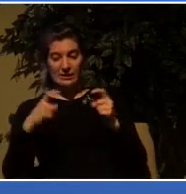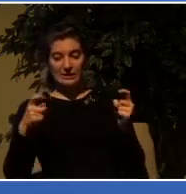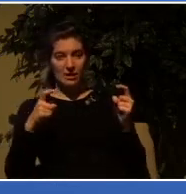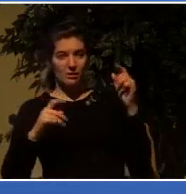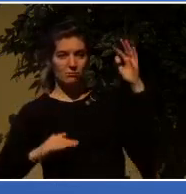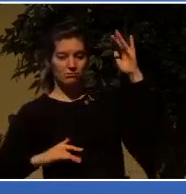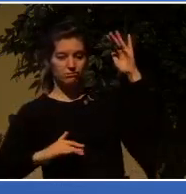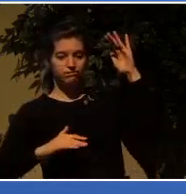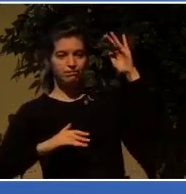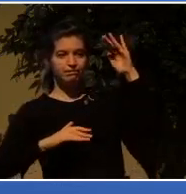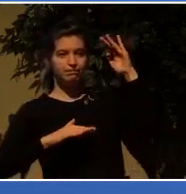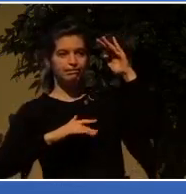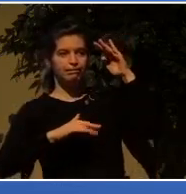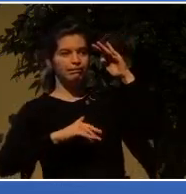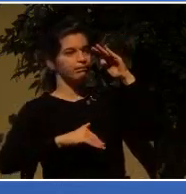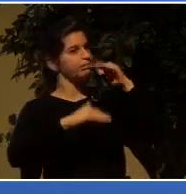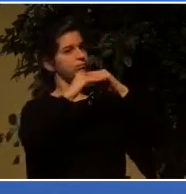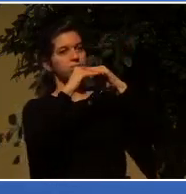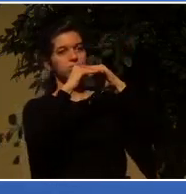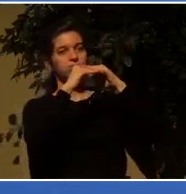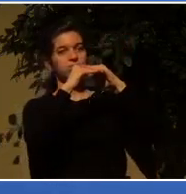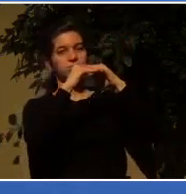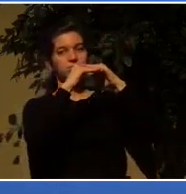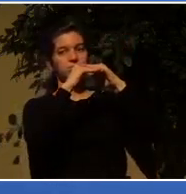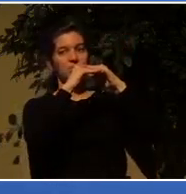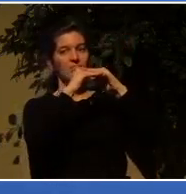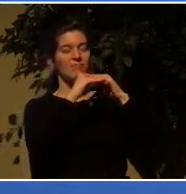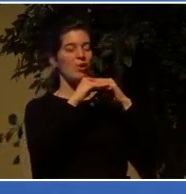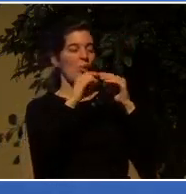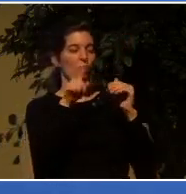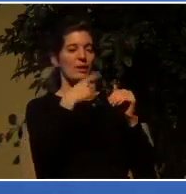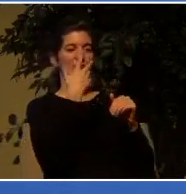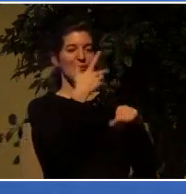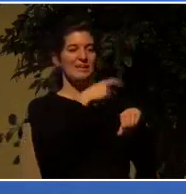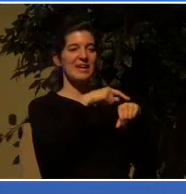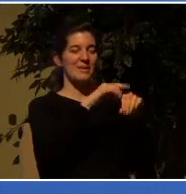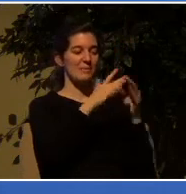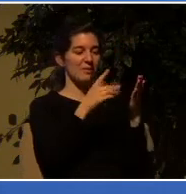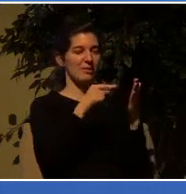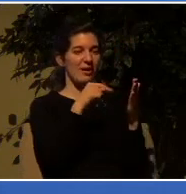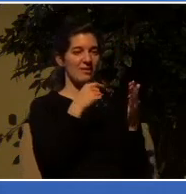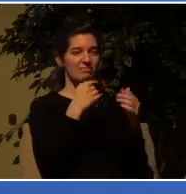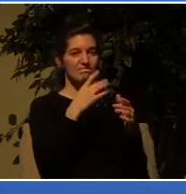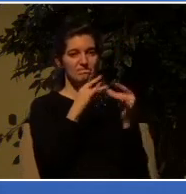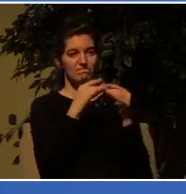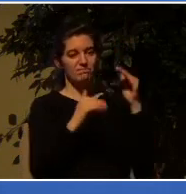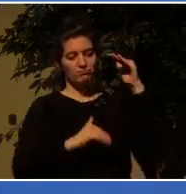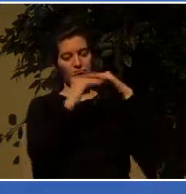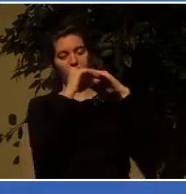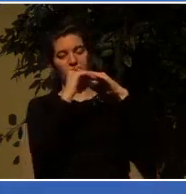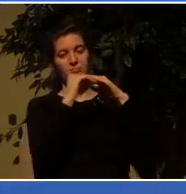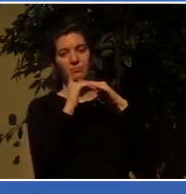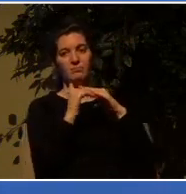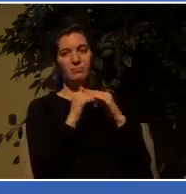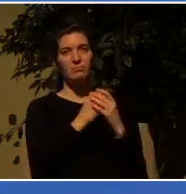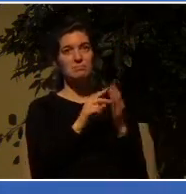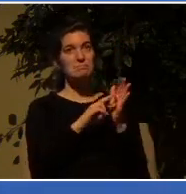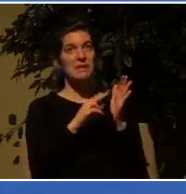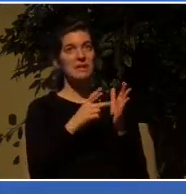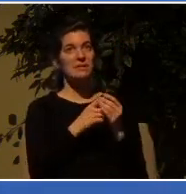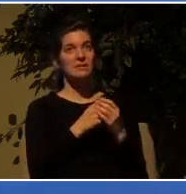times in scripture and what it means is this. God lets bad people